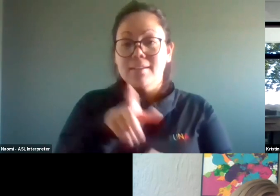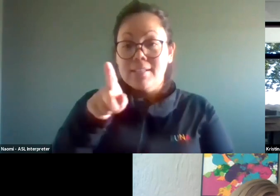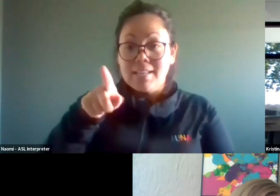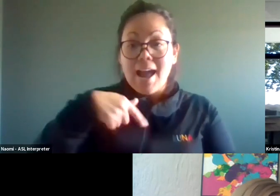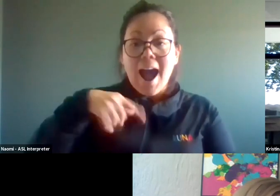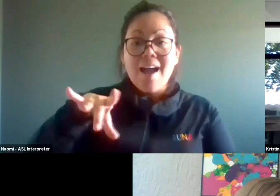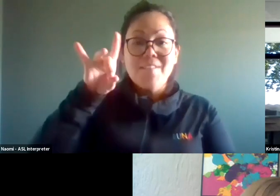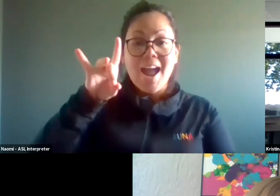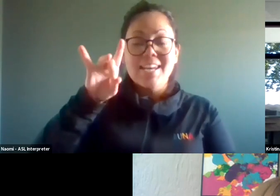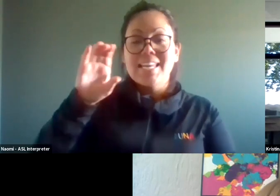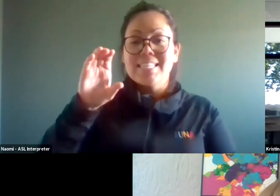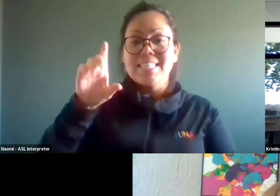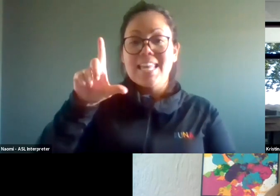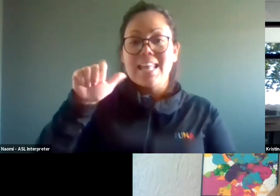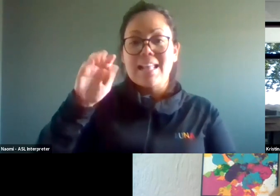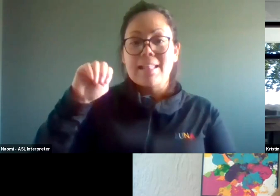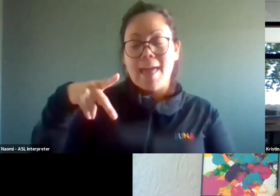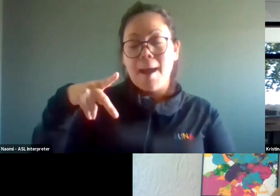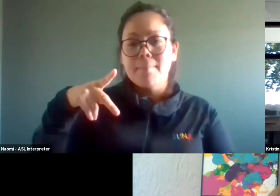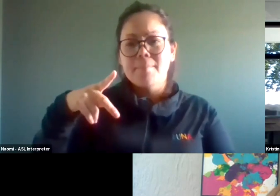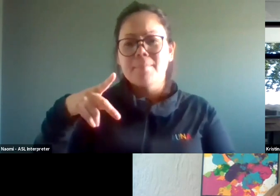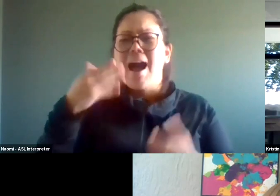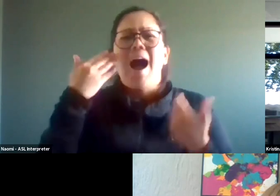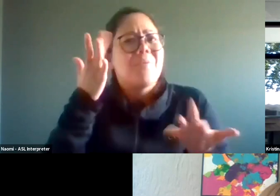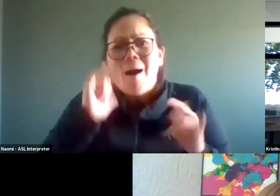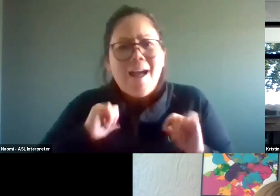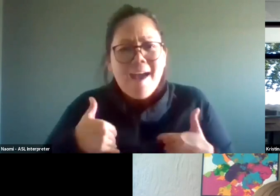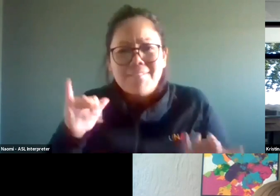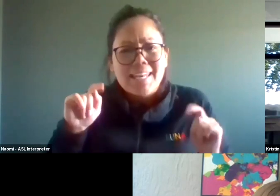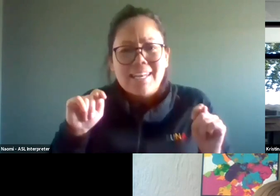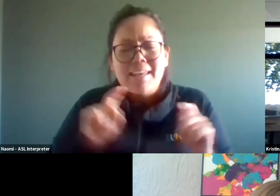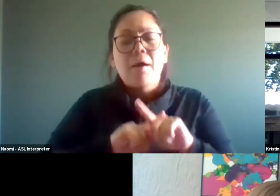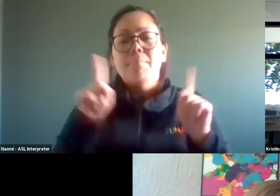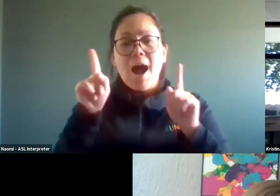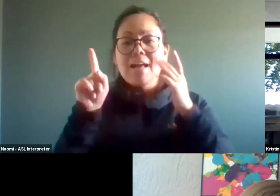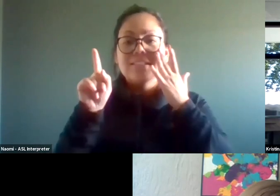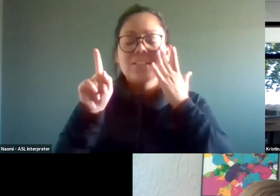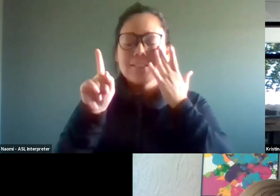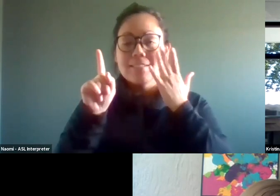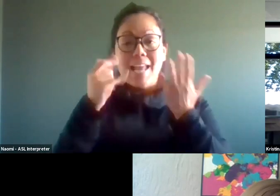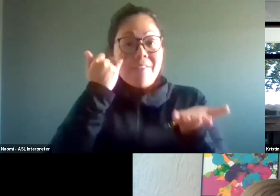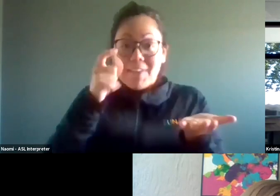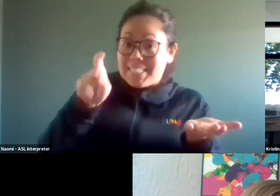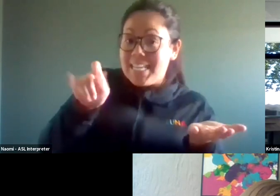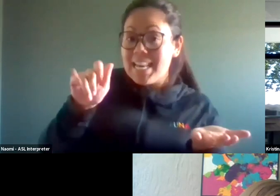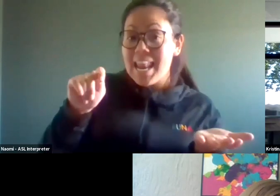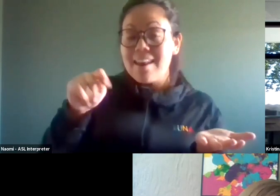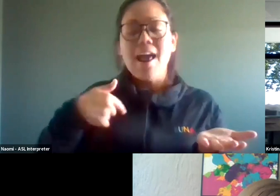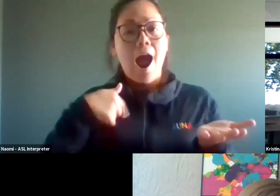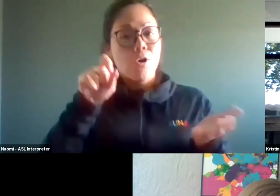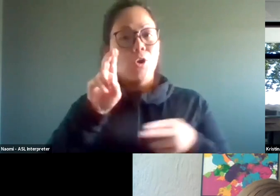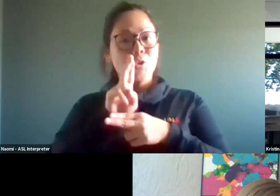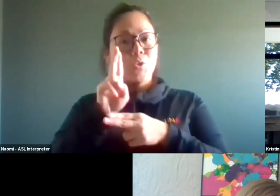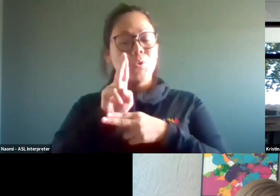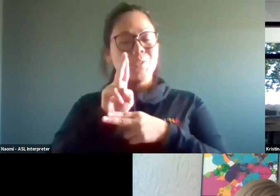a C clamp in an old toolbox. I don't even know why I have this clamp, but in a pinch, you can use some really weird things